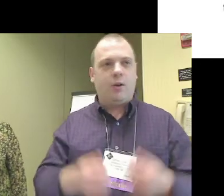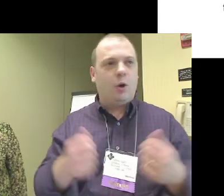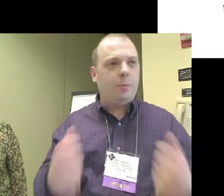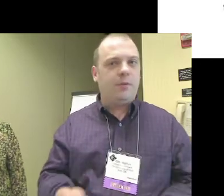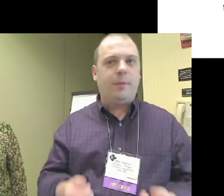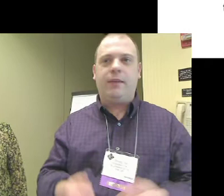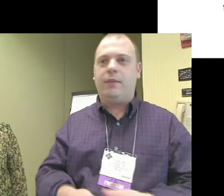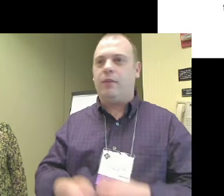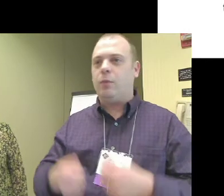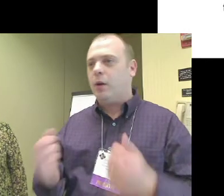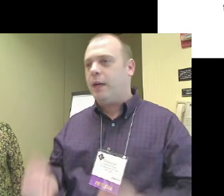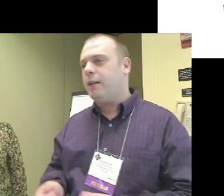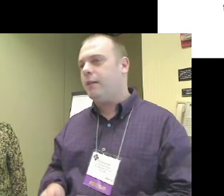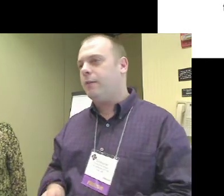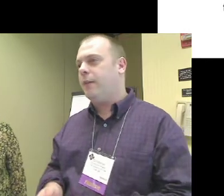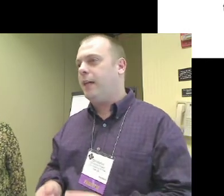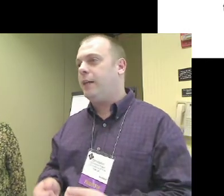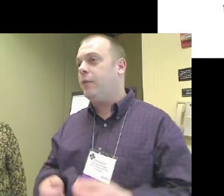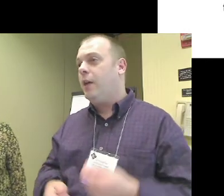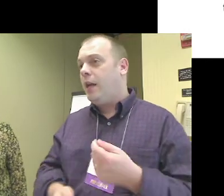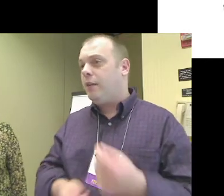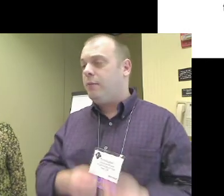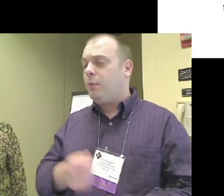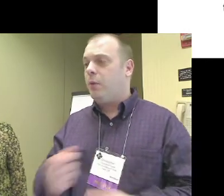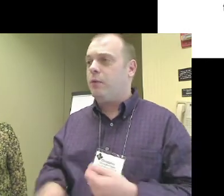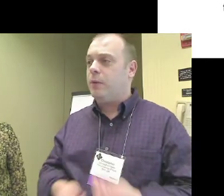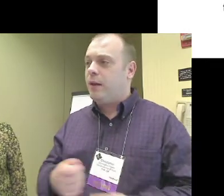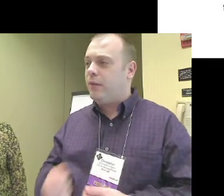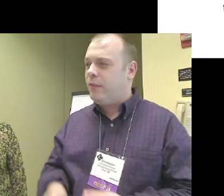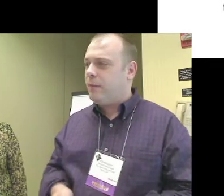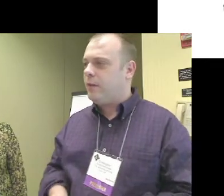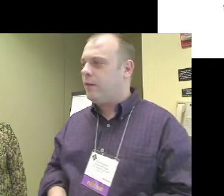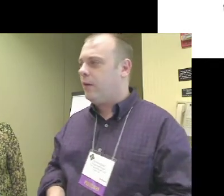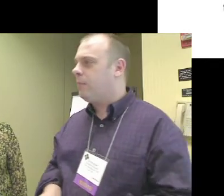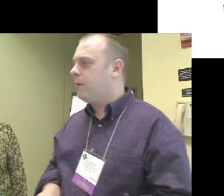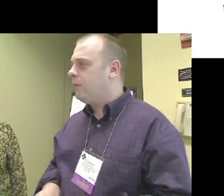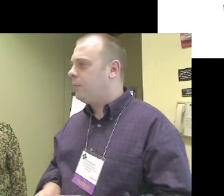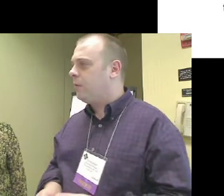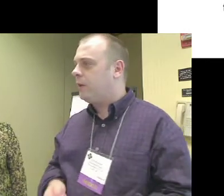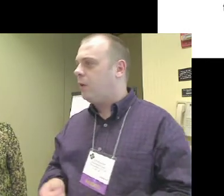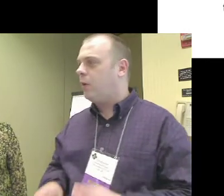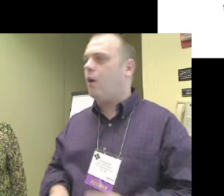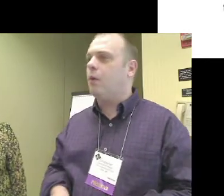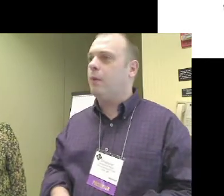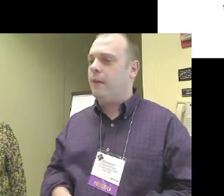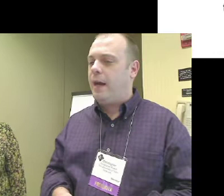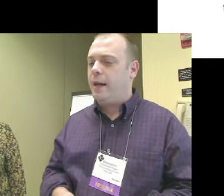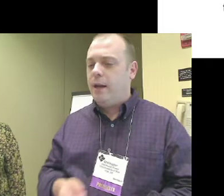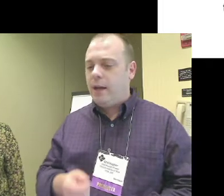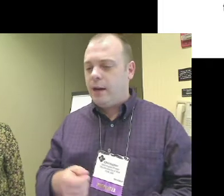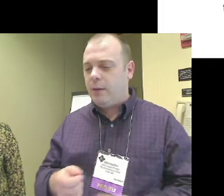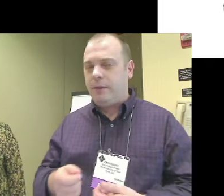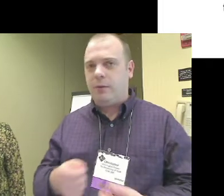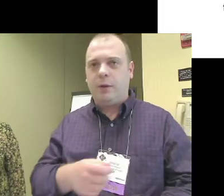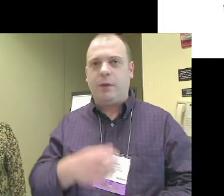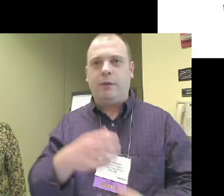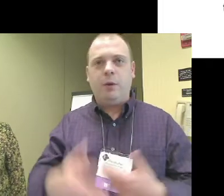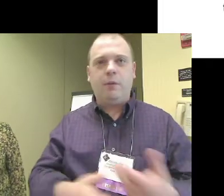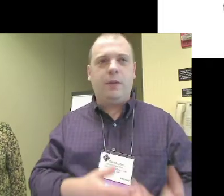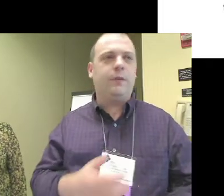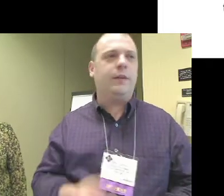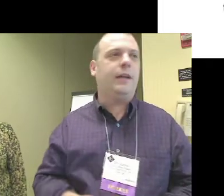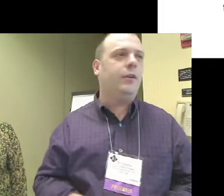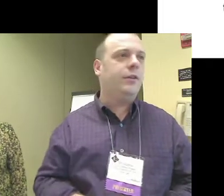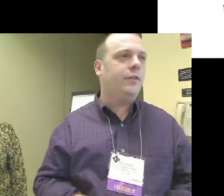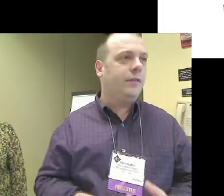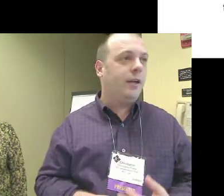in open spaces, working in different venues. And it's important to realize some of the design principles that go along with that. And I'll be reviewing